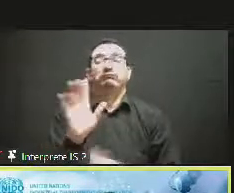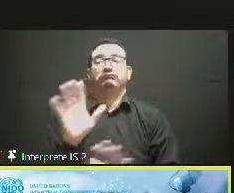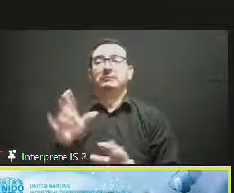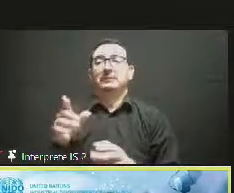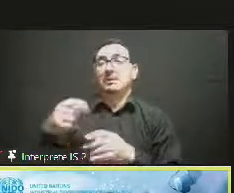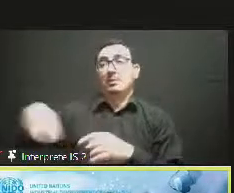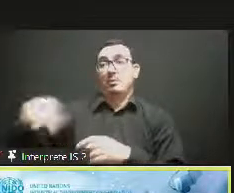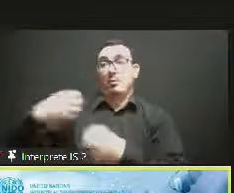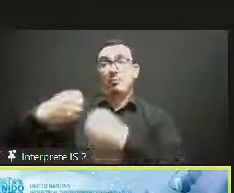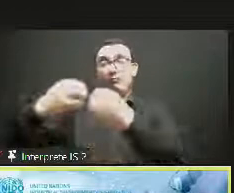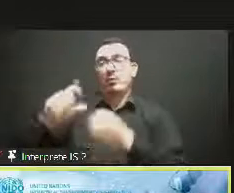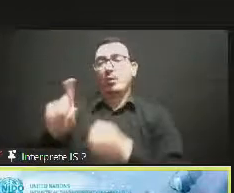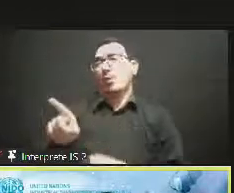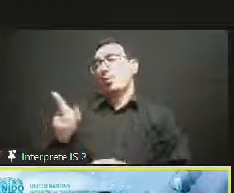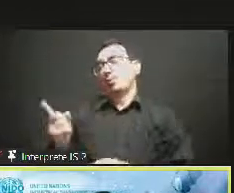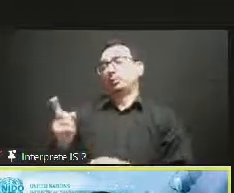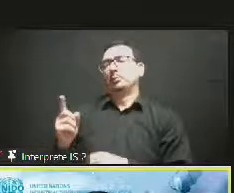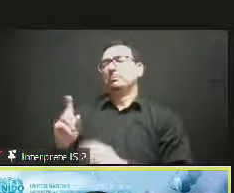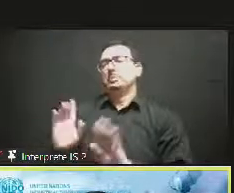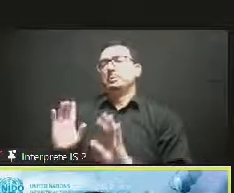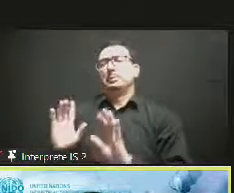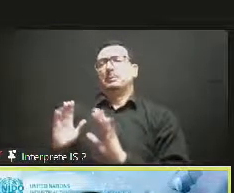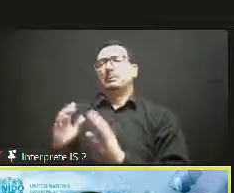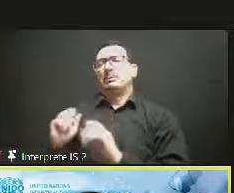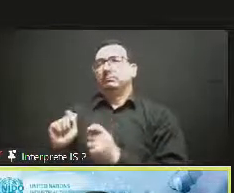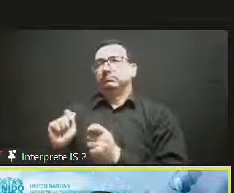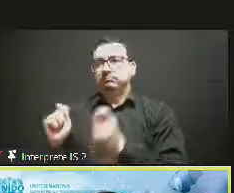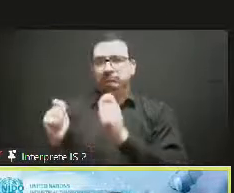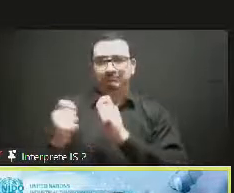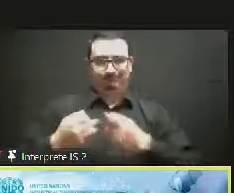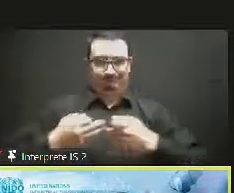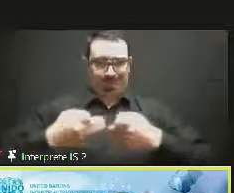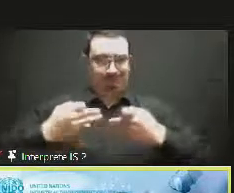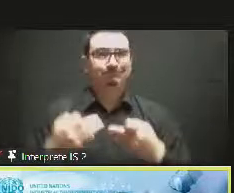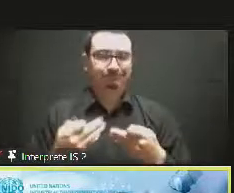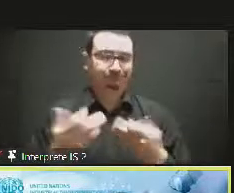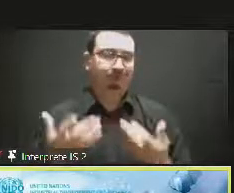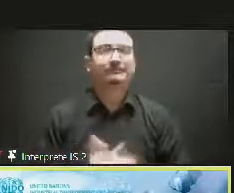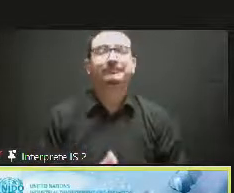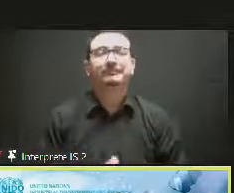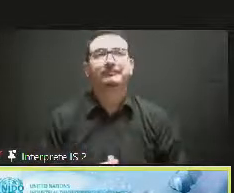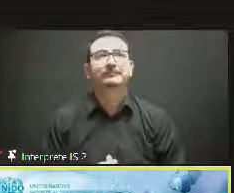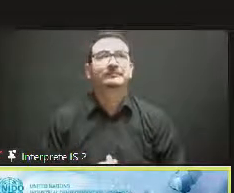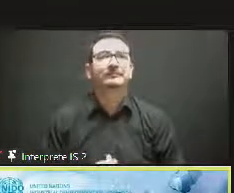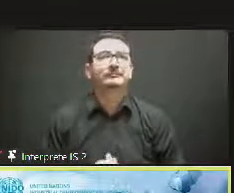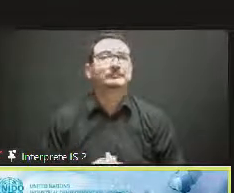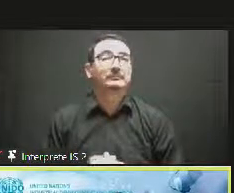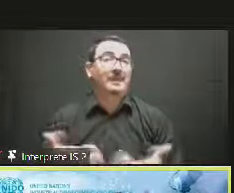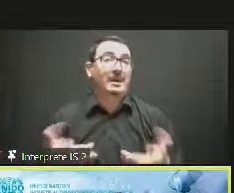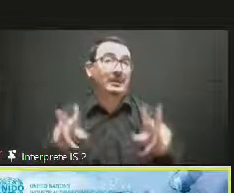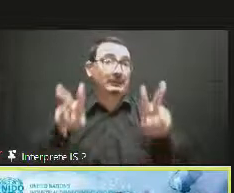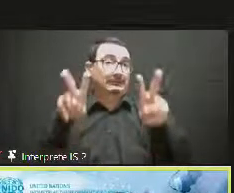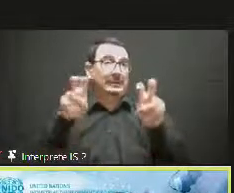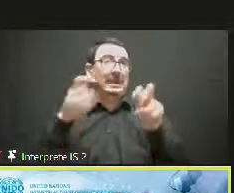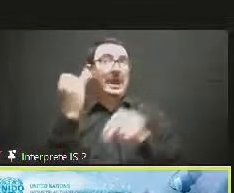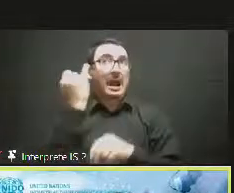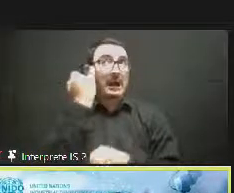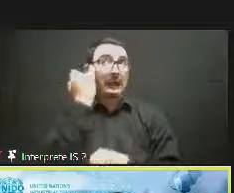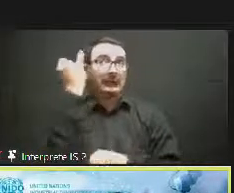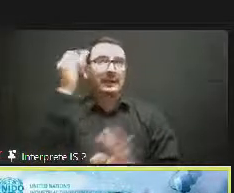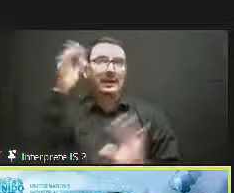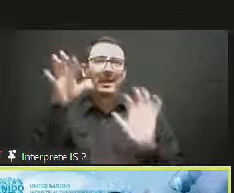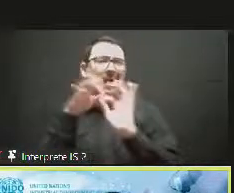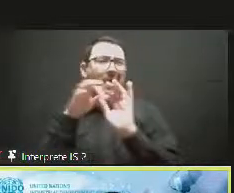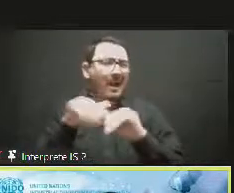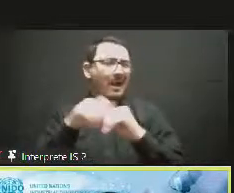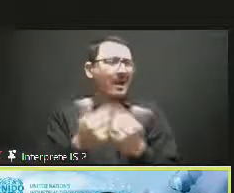spread of new technologies coming to result in the market already, particularly